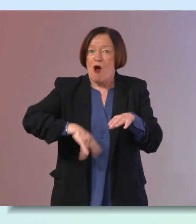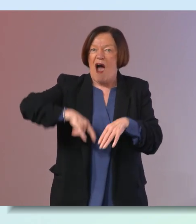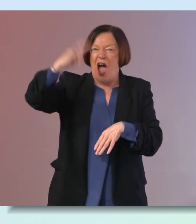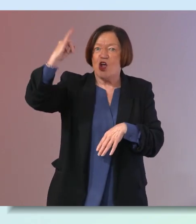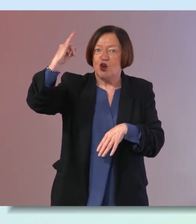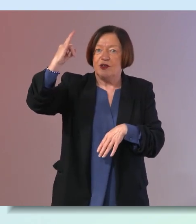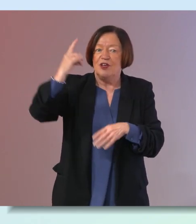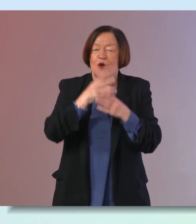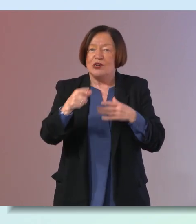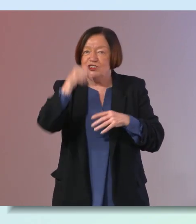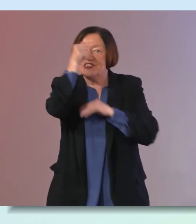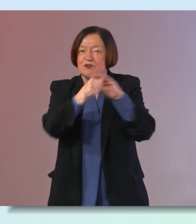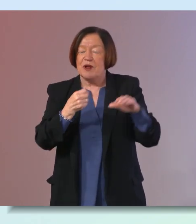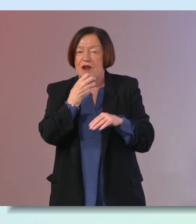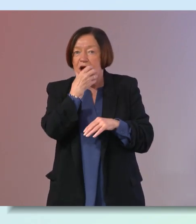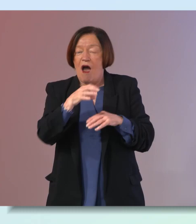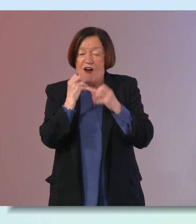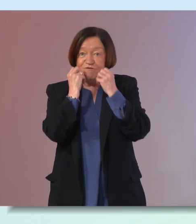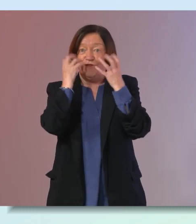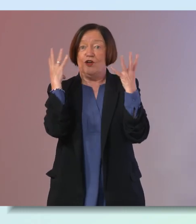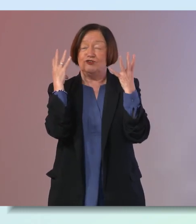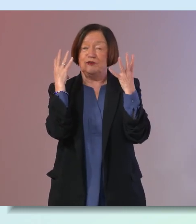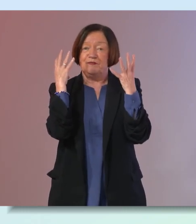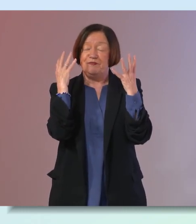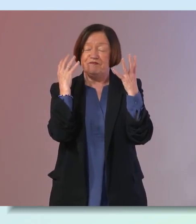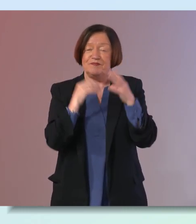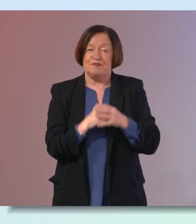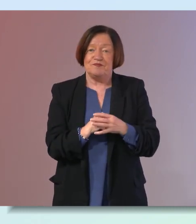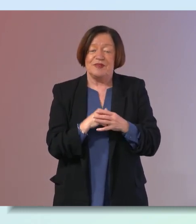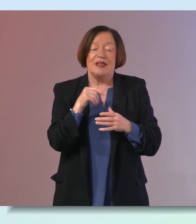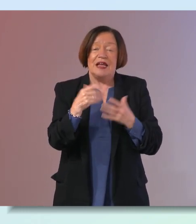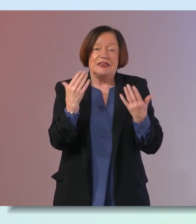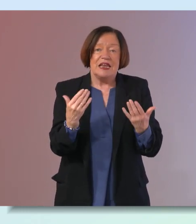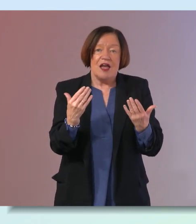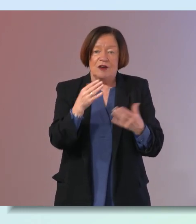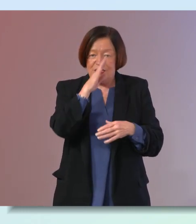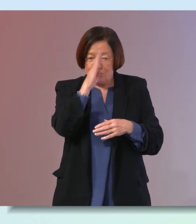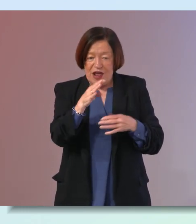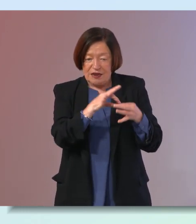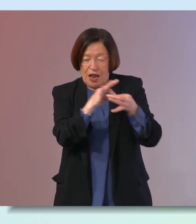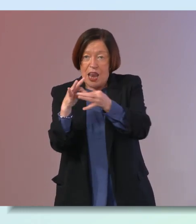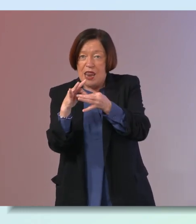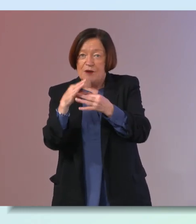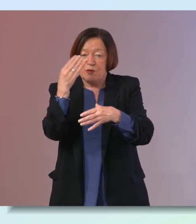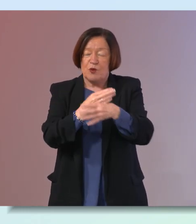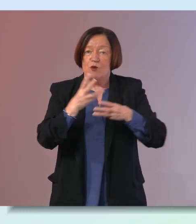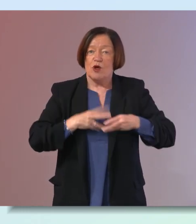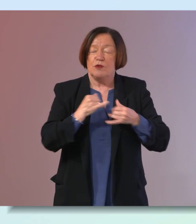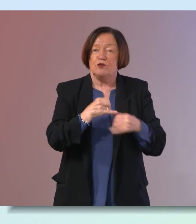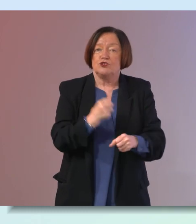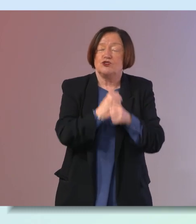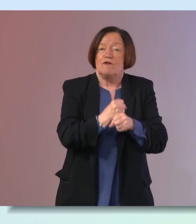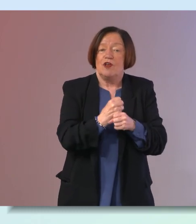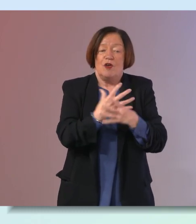while she's experiencing the hot flush and so there's now a very direct correlation between women who suffer